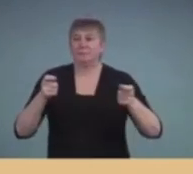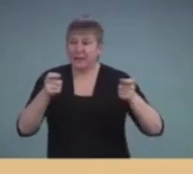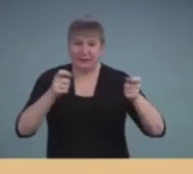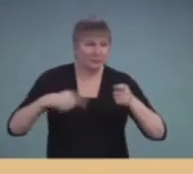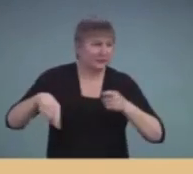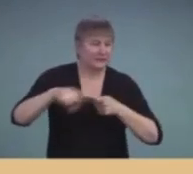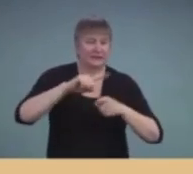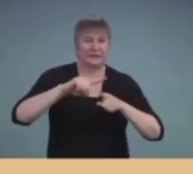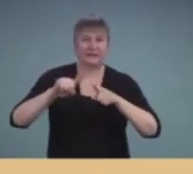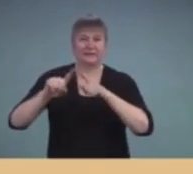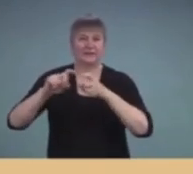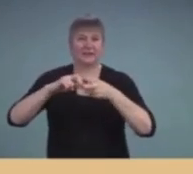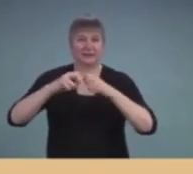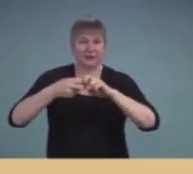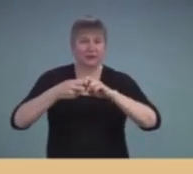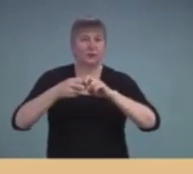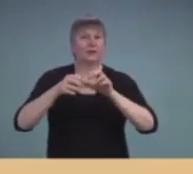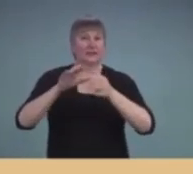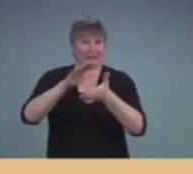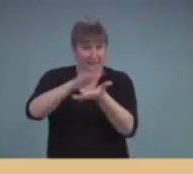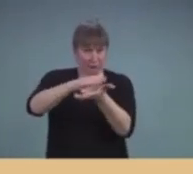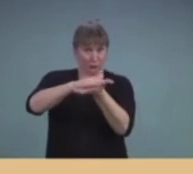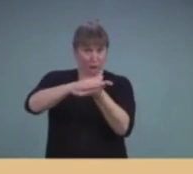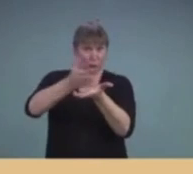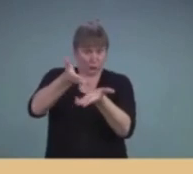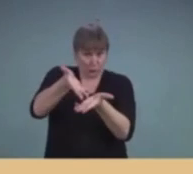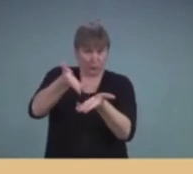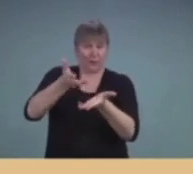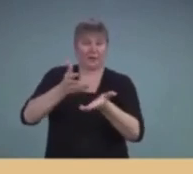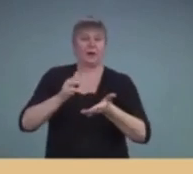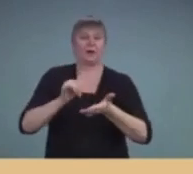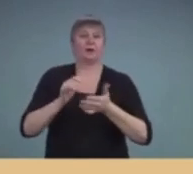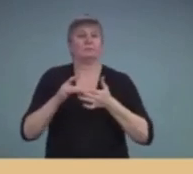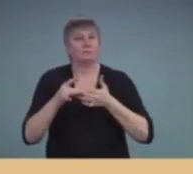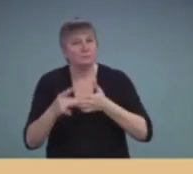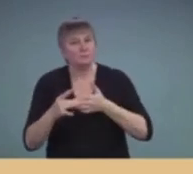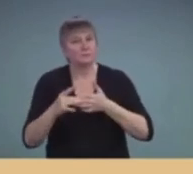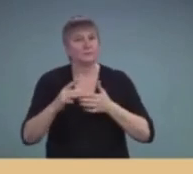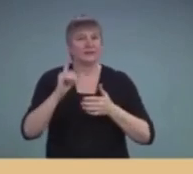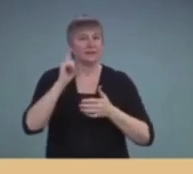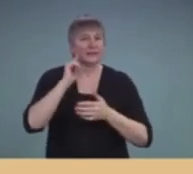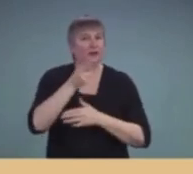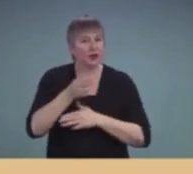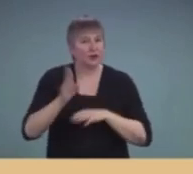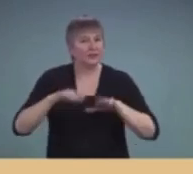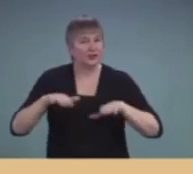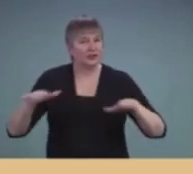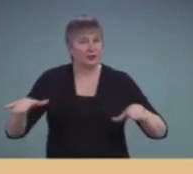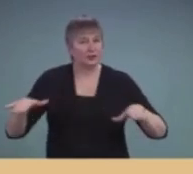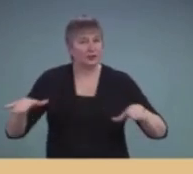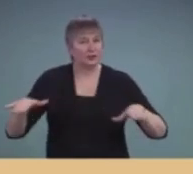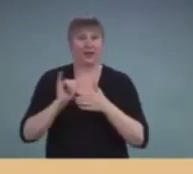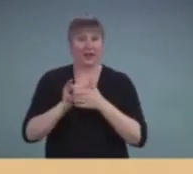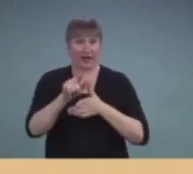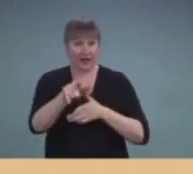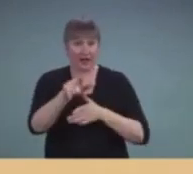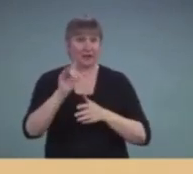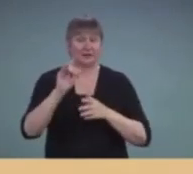as it relates to children who are deaf and hard of hearing, has guided many of us over the years.